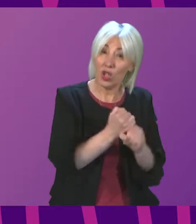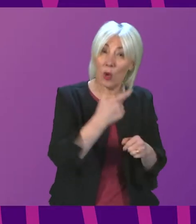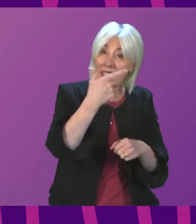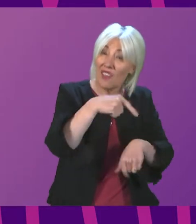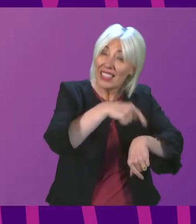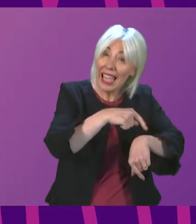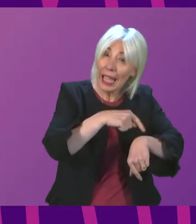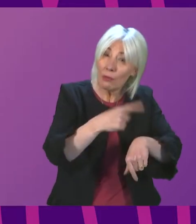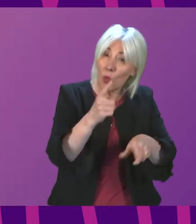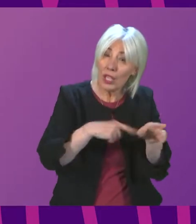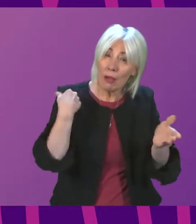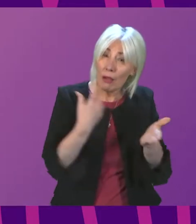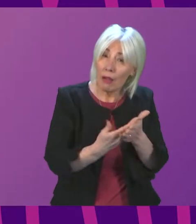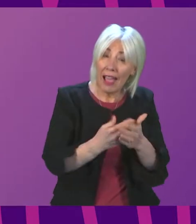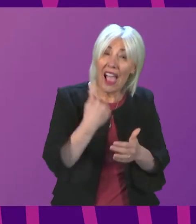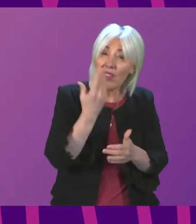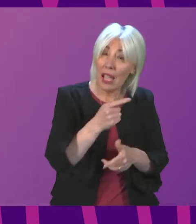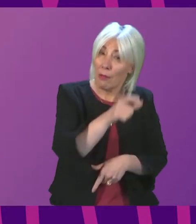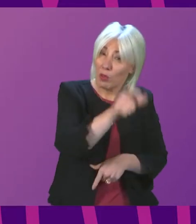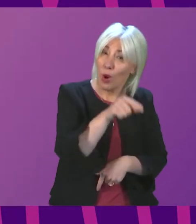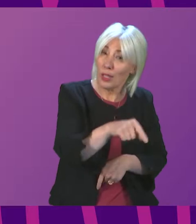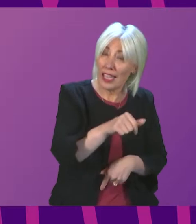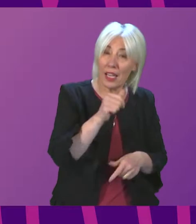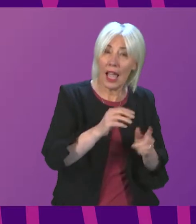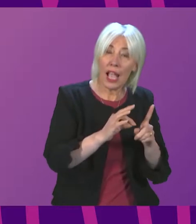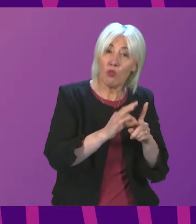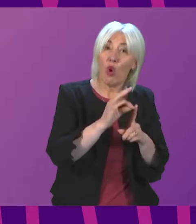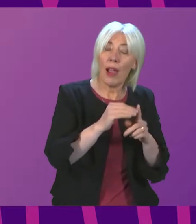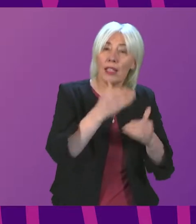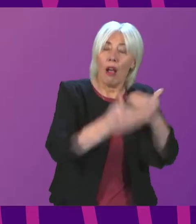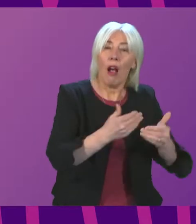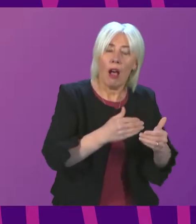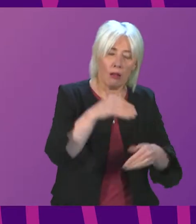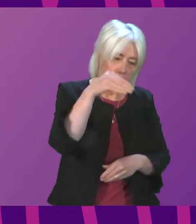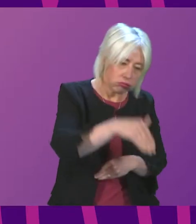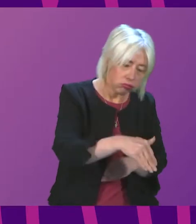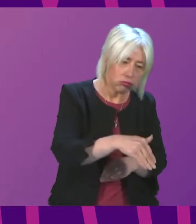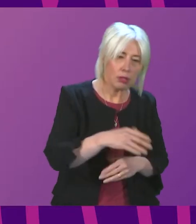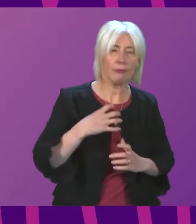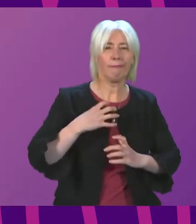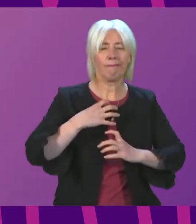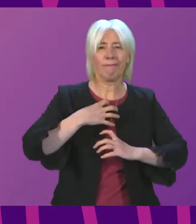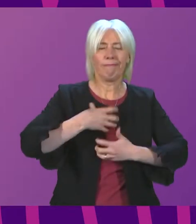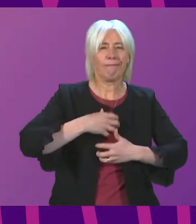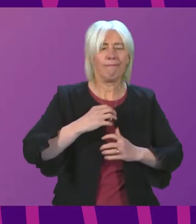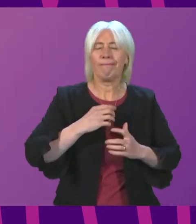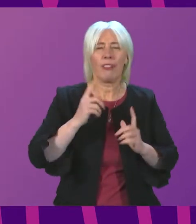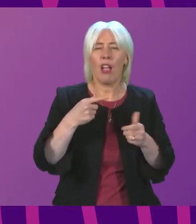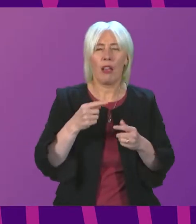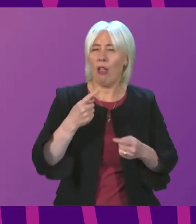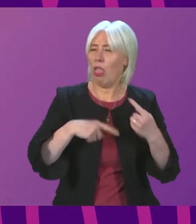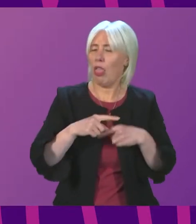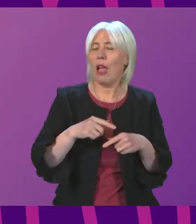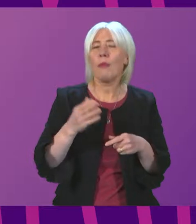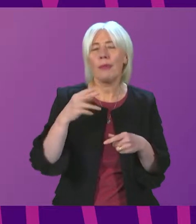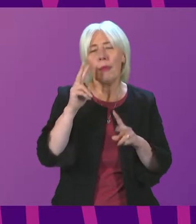in the last year. Each occasion, Callum's progress is destroyed. He experiences the kind of cognitive setback which was previously observed in